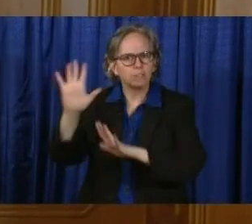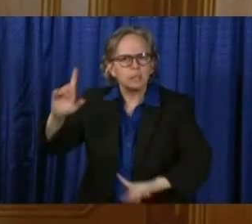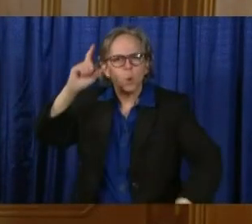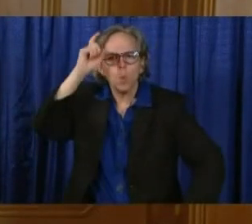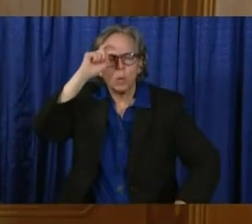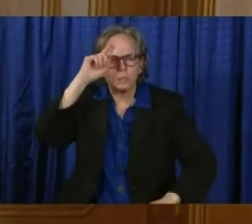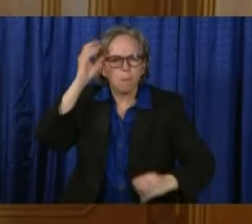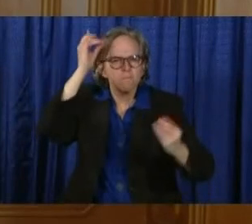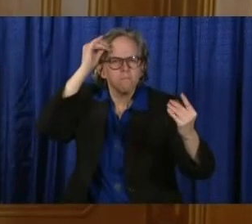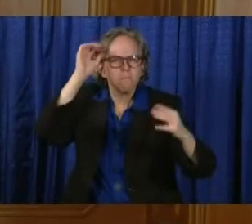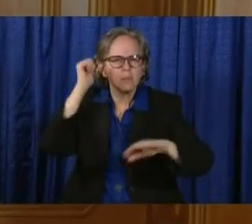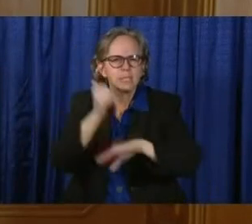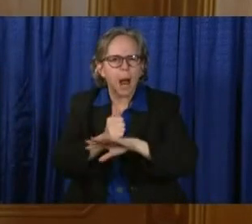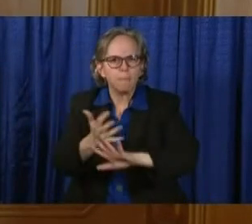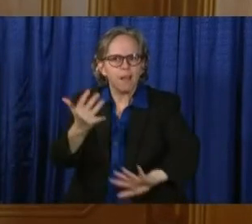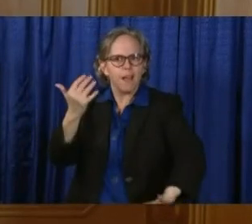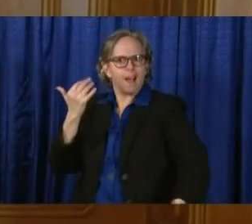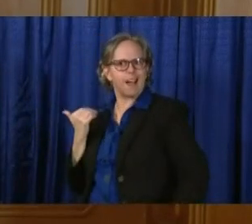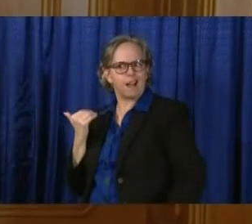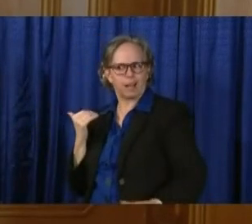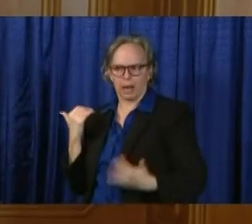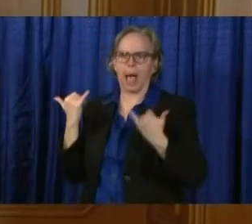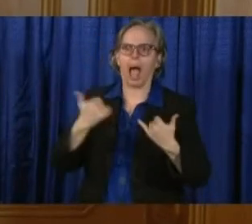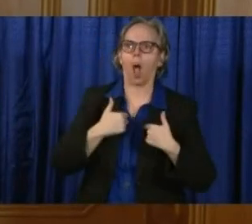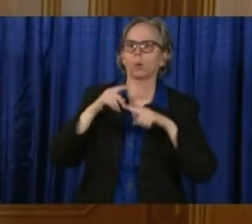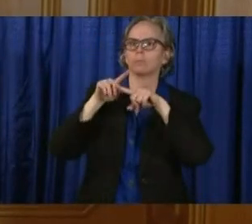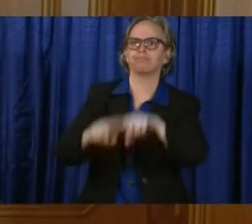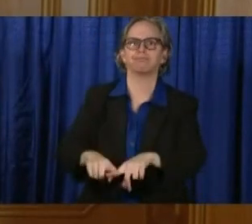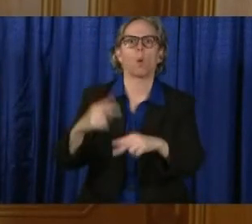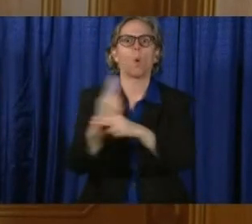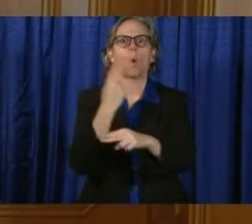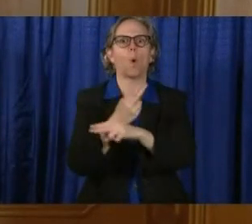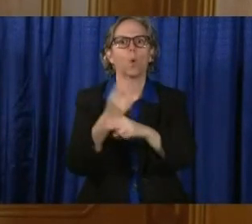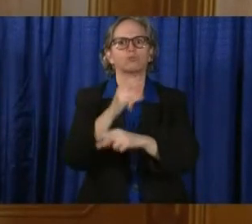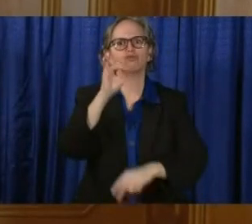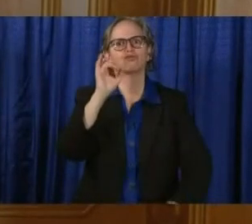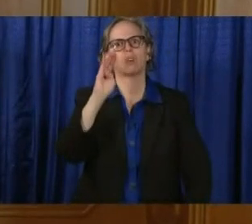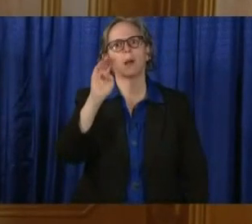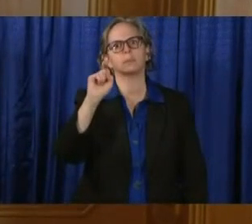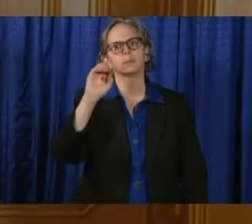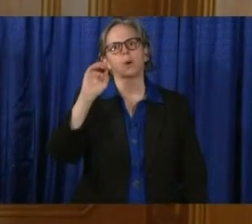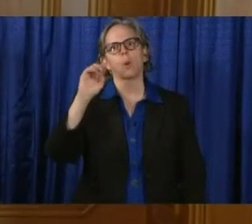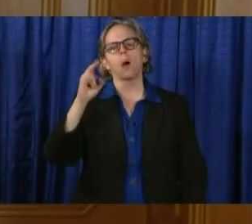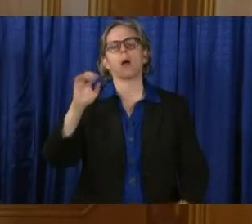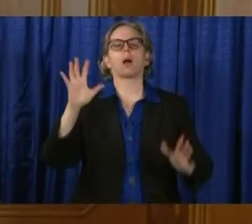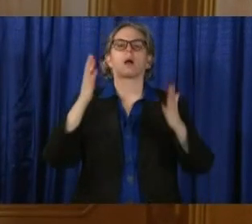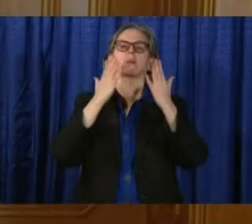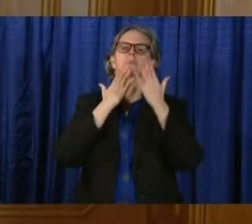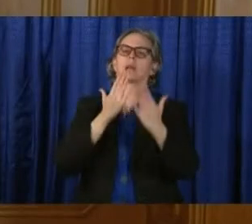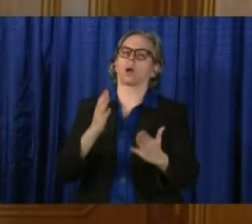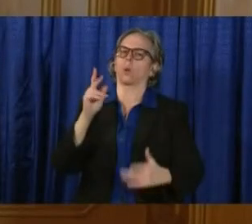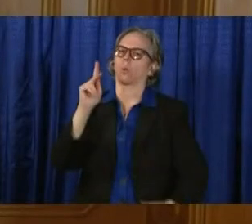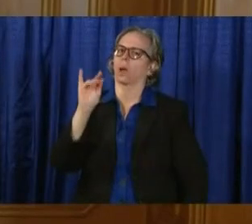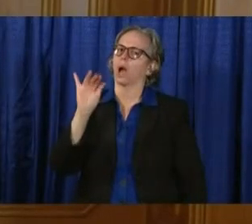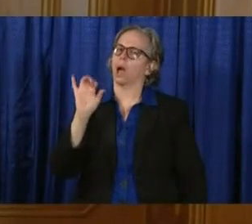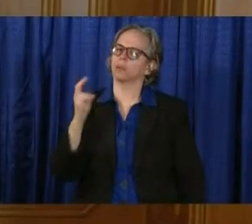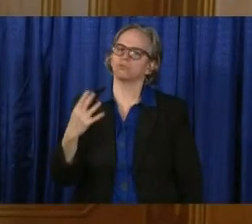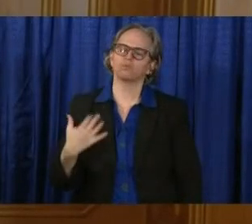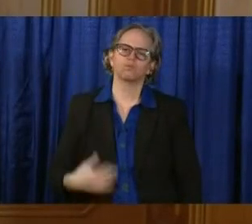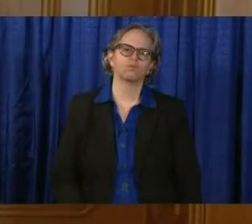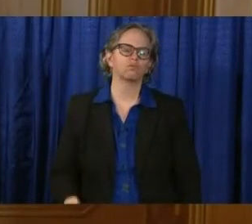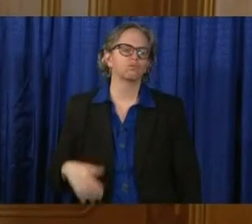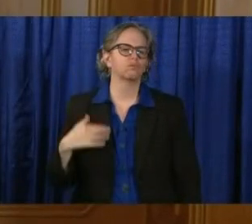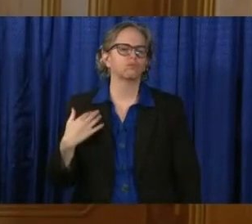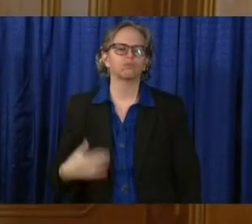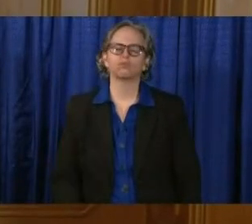Our goal as we try to slow down this virus, and we have made some real